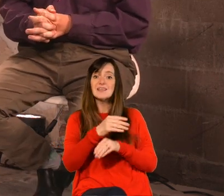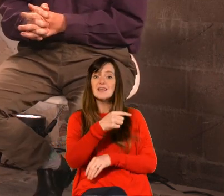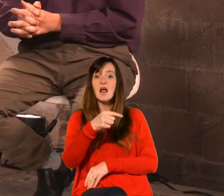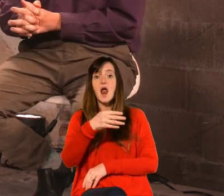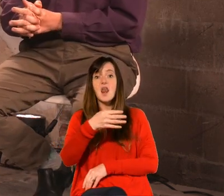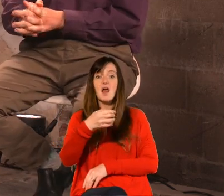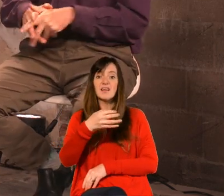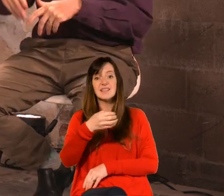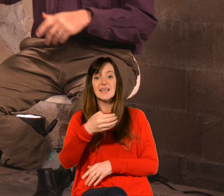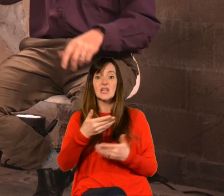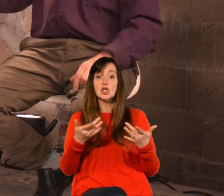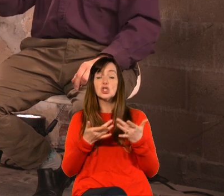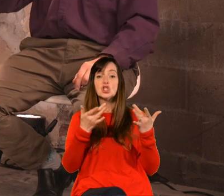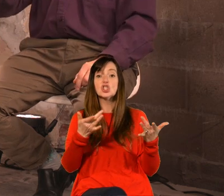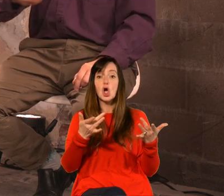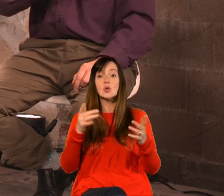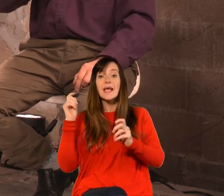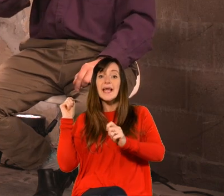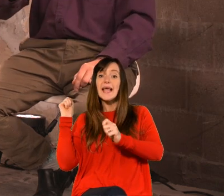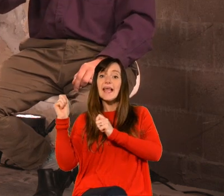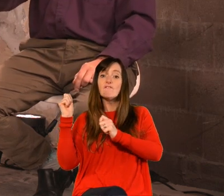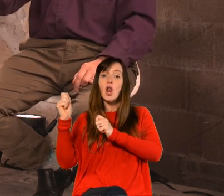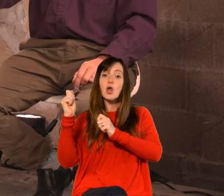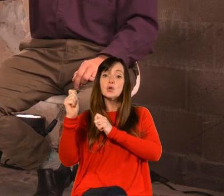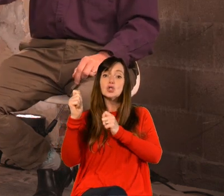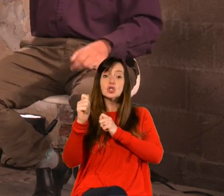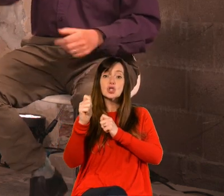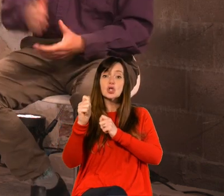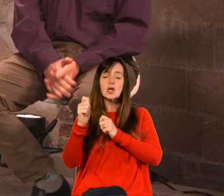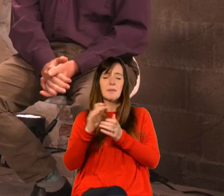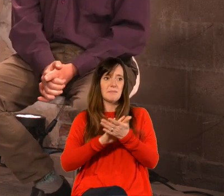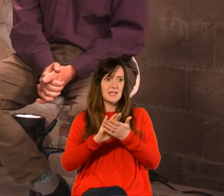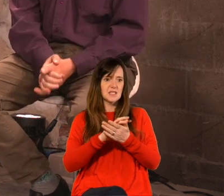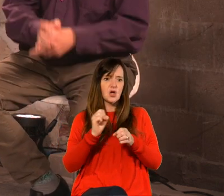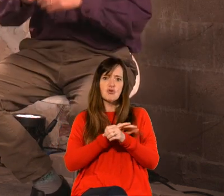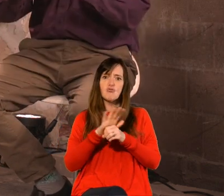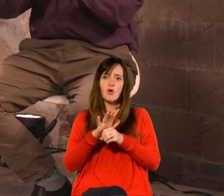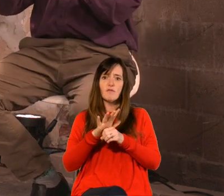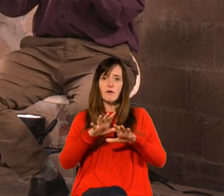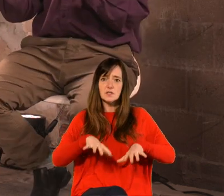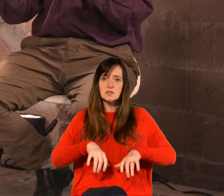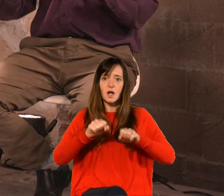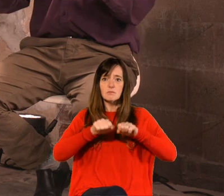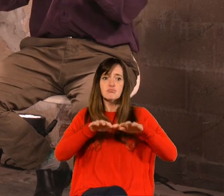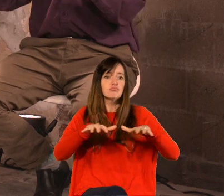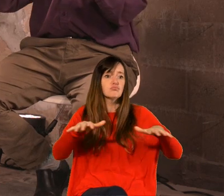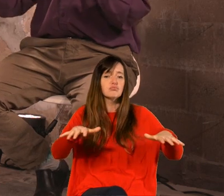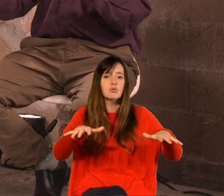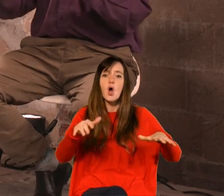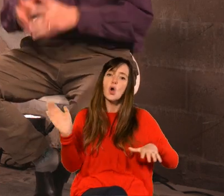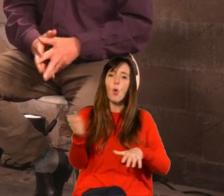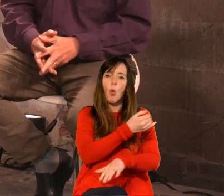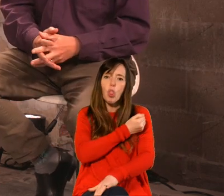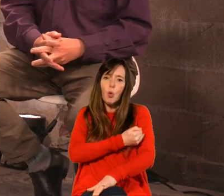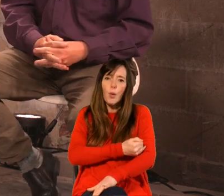of evolution and action along comes the coronavirus and it's sweeping out the weak the elderly uh you know it's strengthening the herd it's doing a wonderful